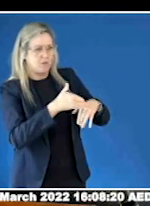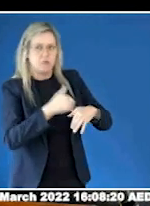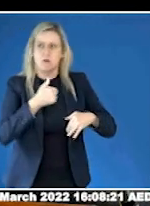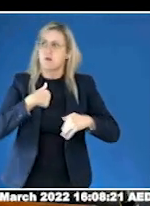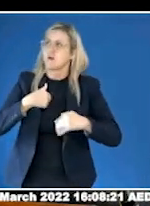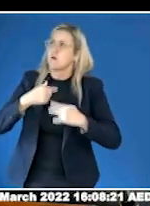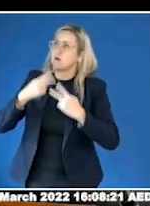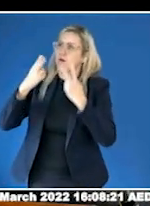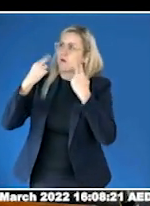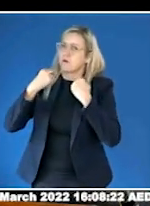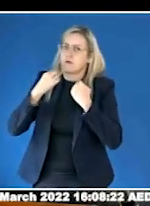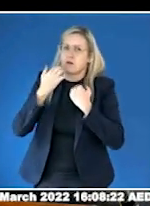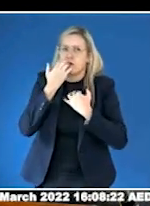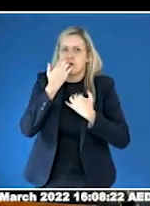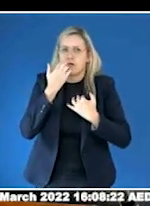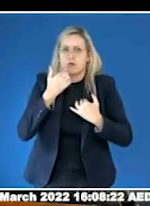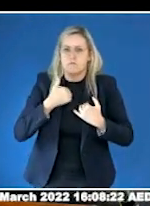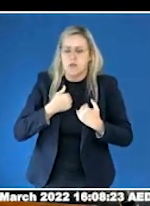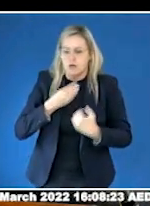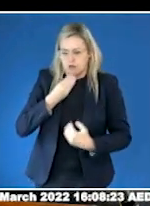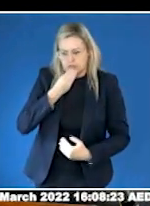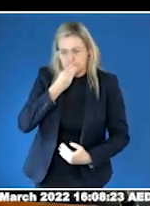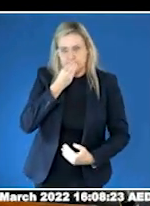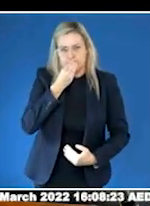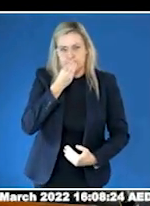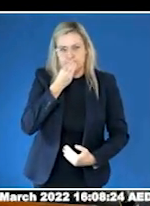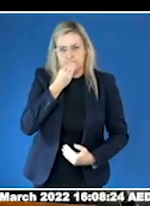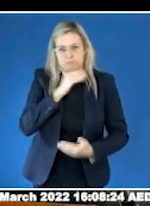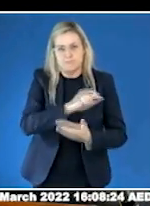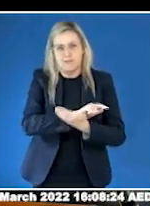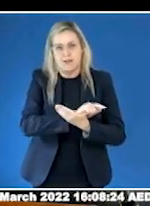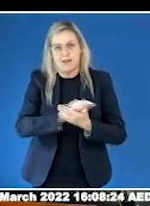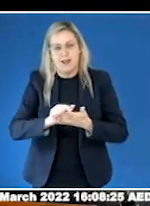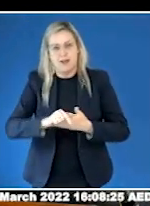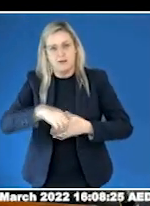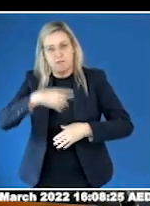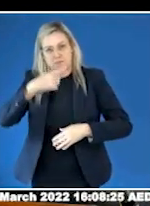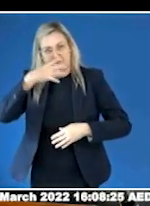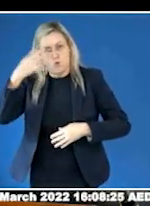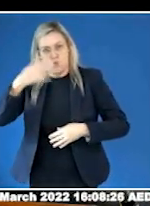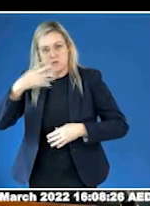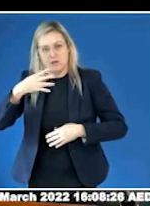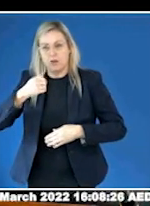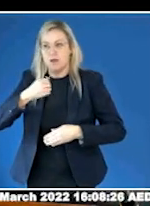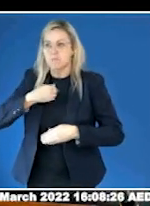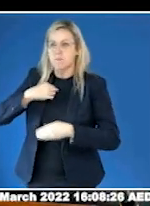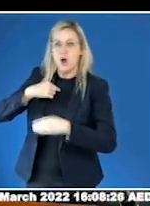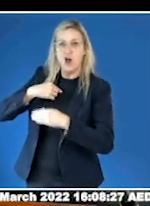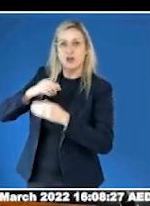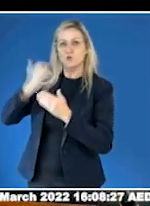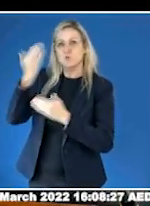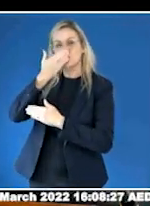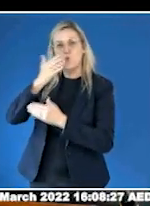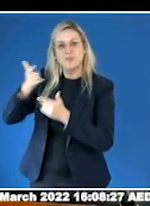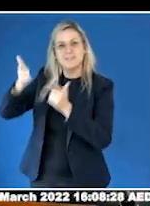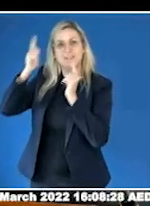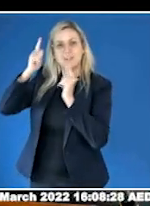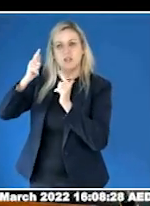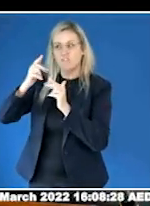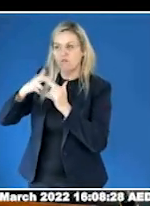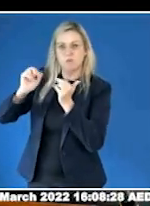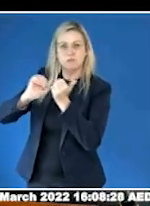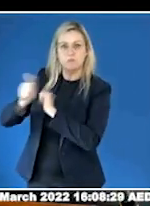When I was 13, I was groomed by my 30-year-old sporting coach. I was very lonely at the time, didn't fit in at home and was bullied at school.